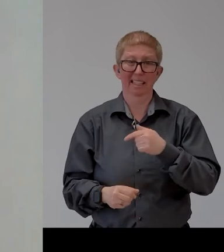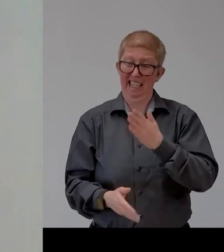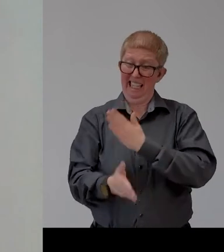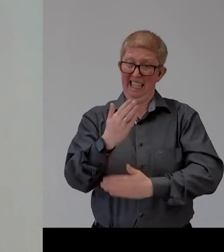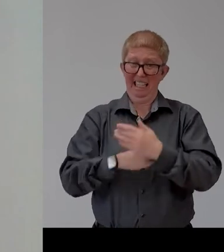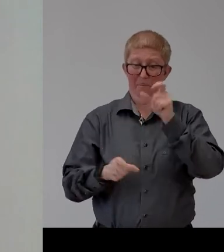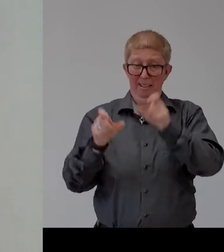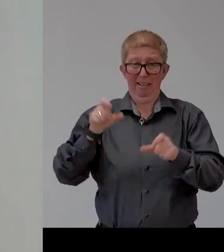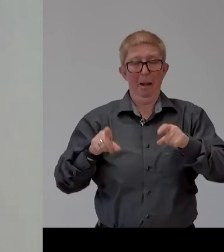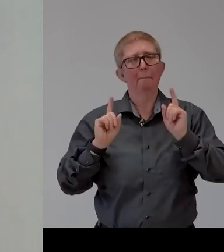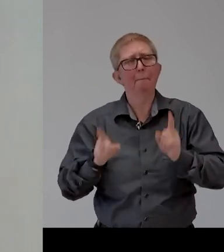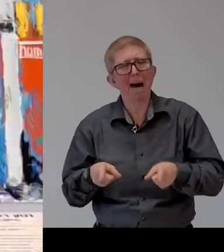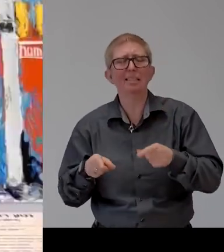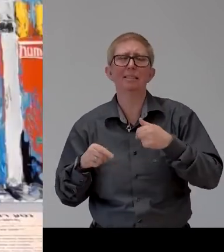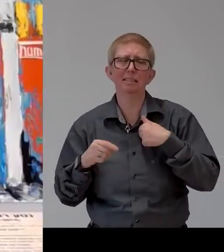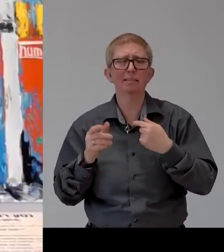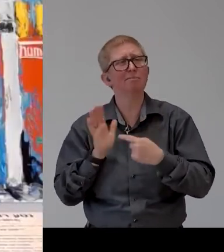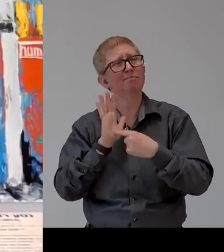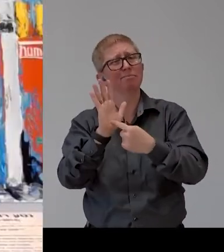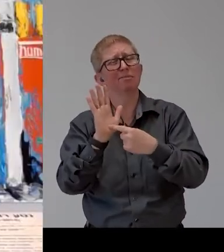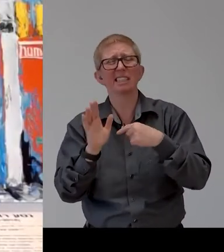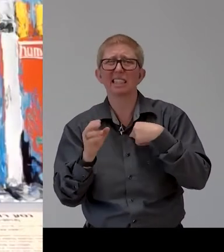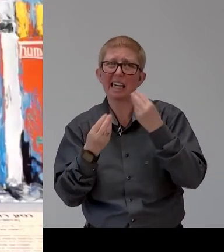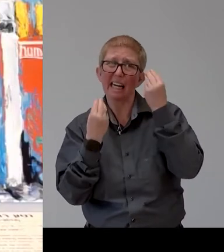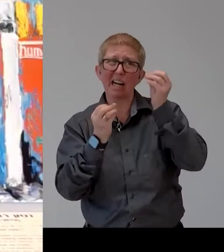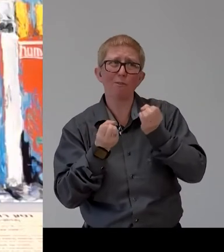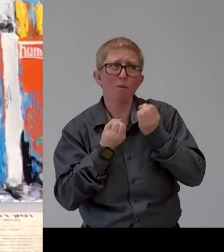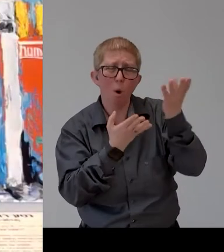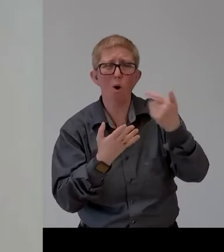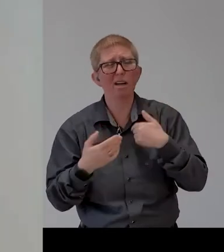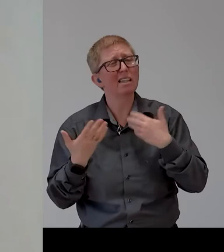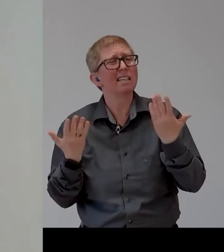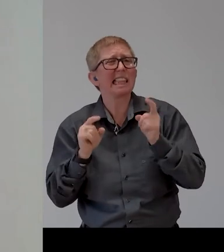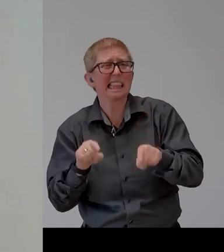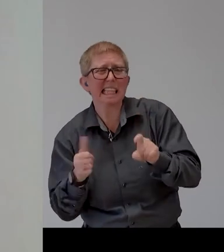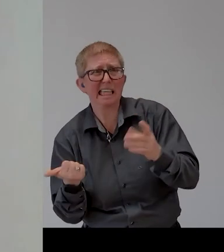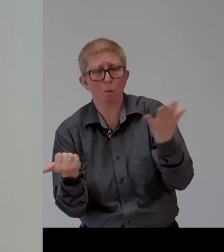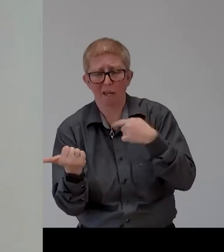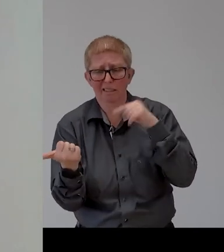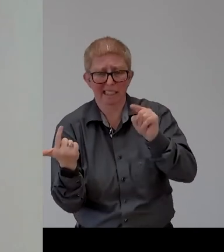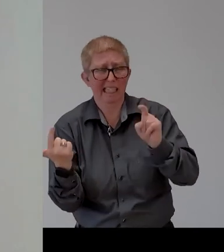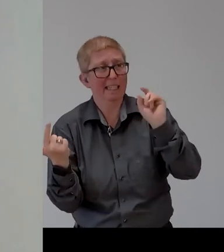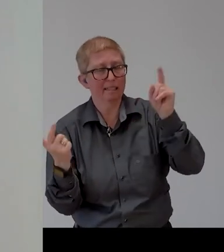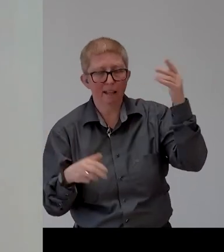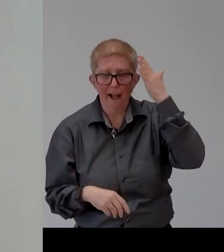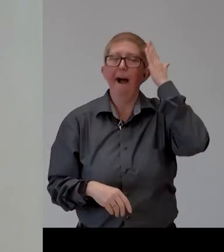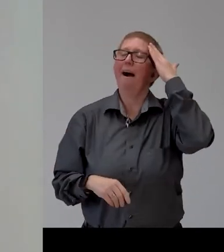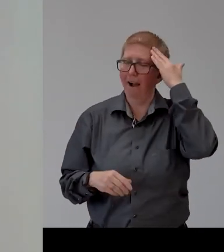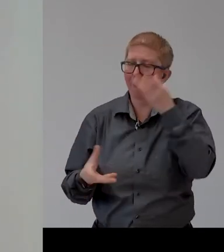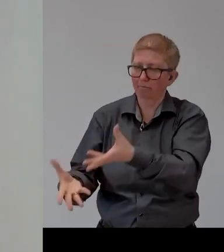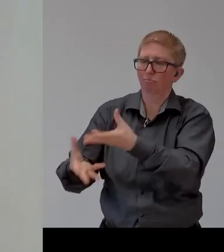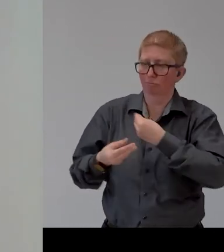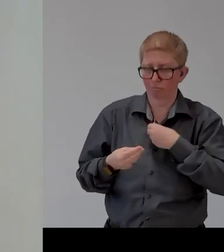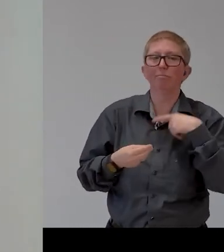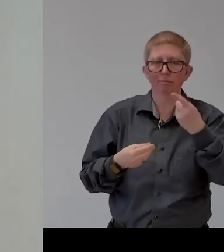employee and if you have concerns if you have any fears or hesitations ask find an organization that can help you with